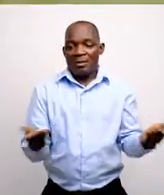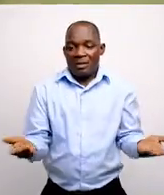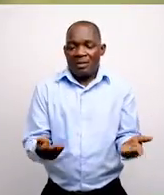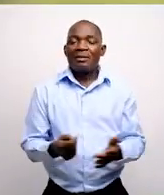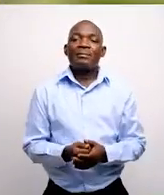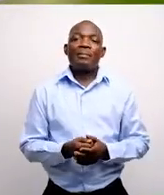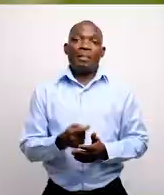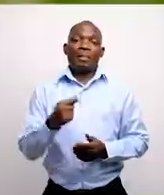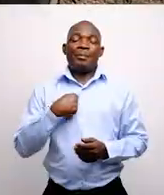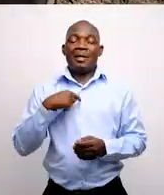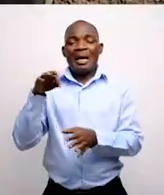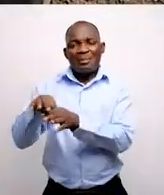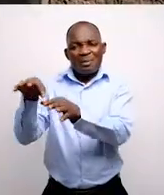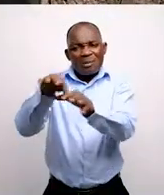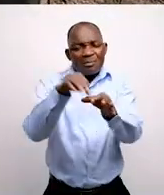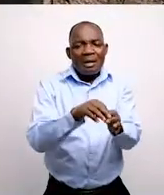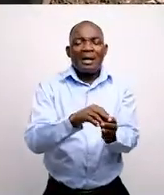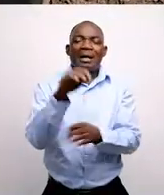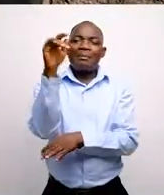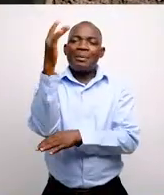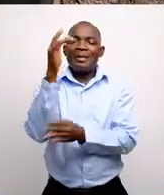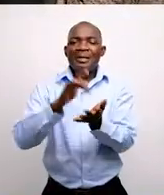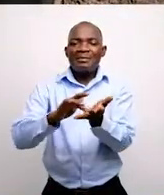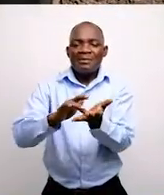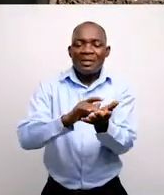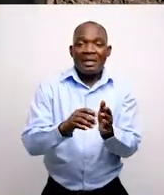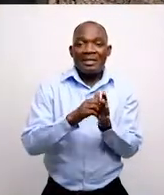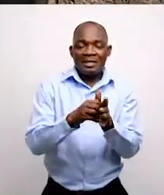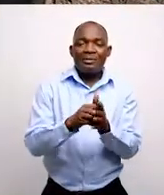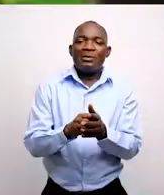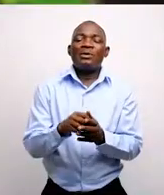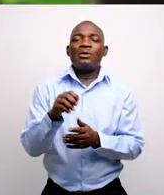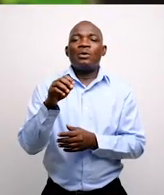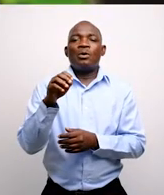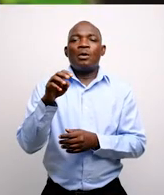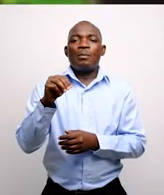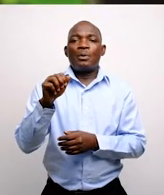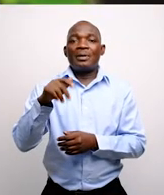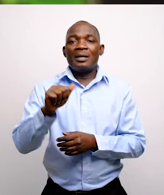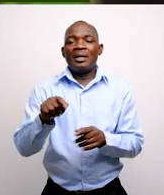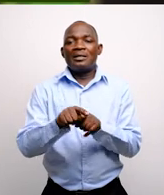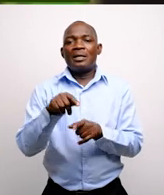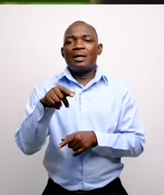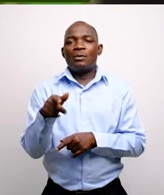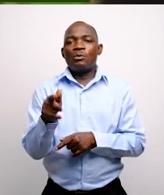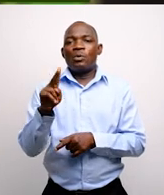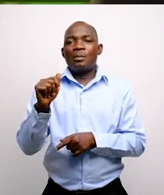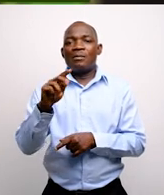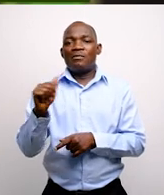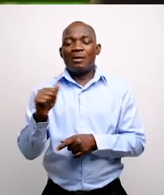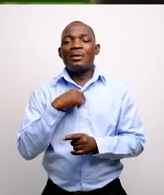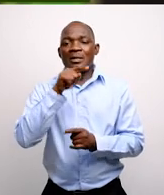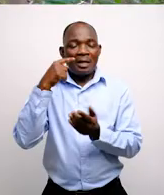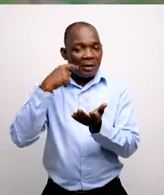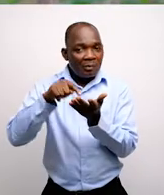the Youth Bridge Foundation. We planted medicinal plants like Afulisinda, Moringa and Guava.